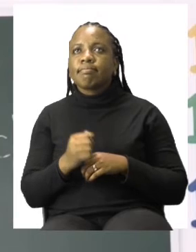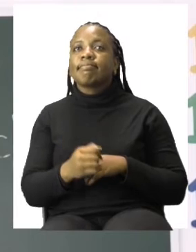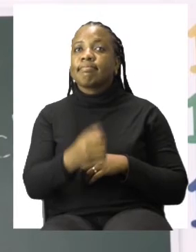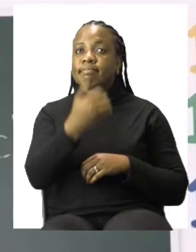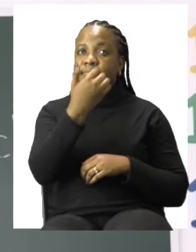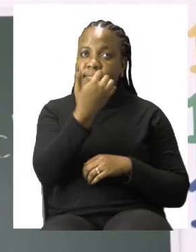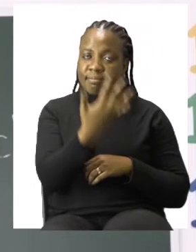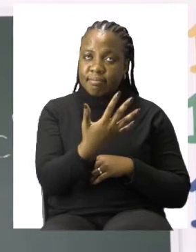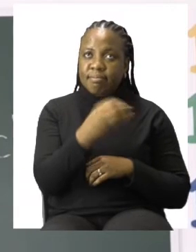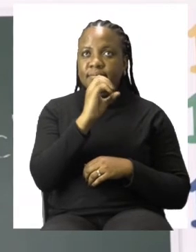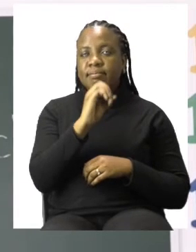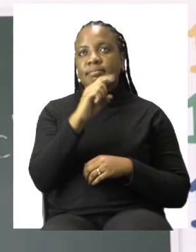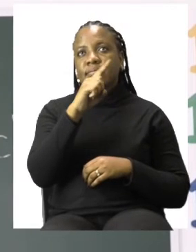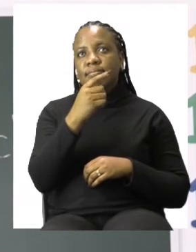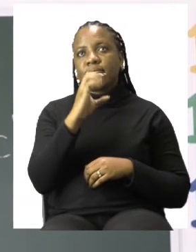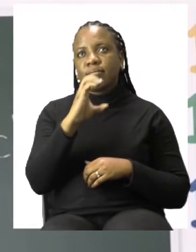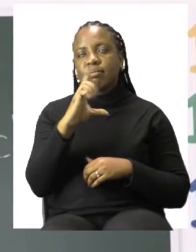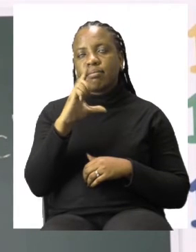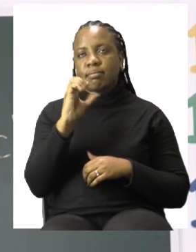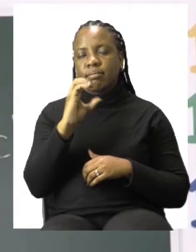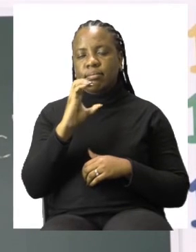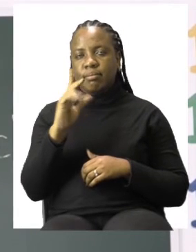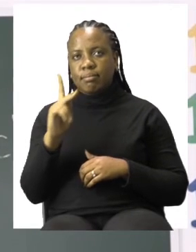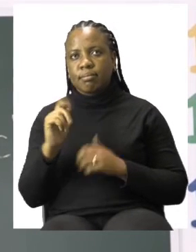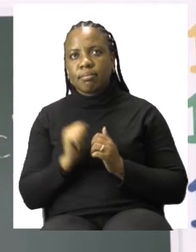Well done. Let's try and change it again.